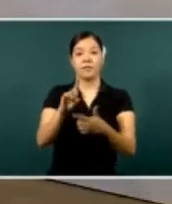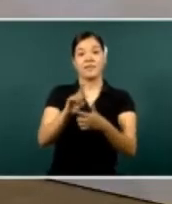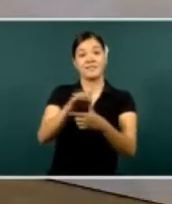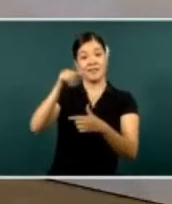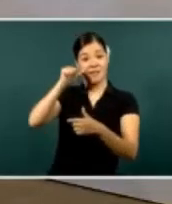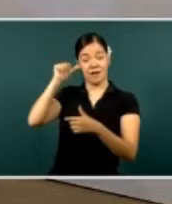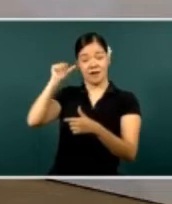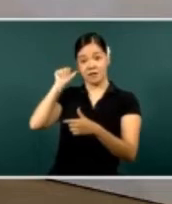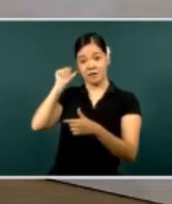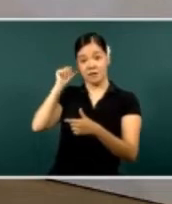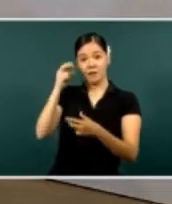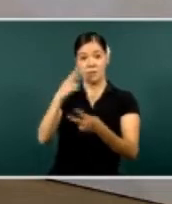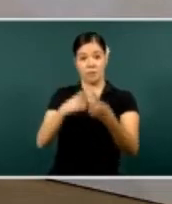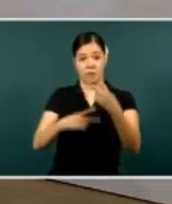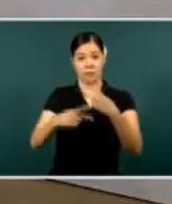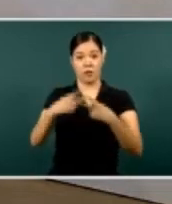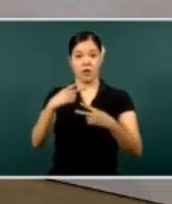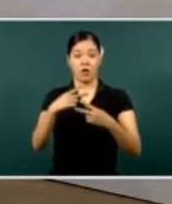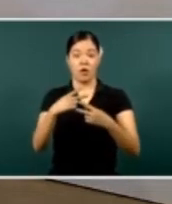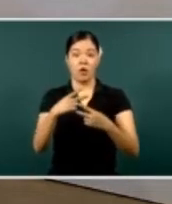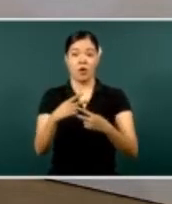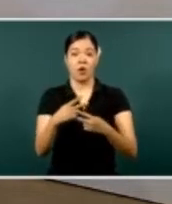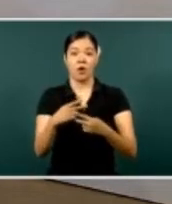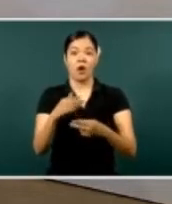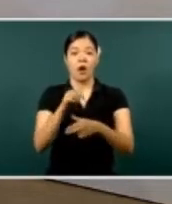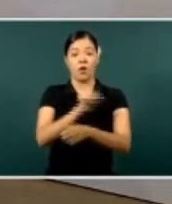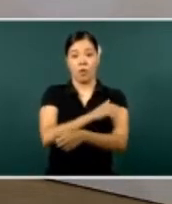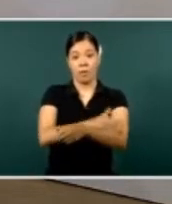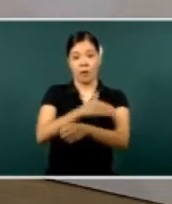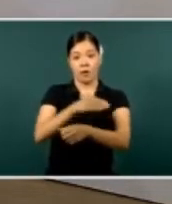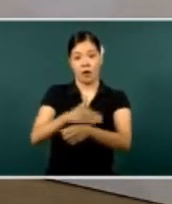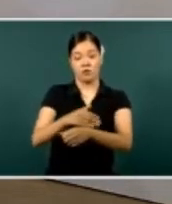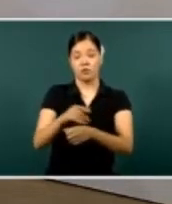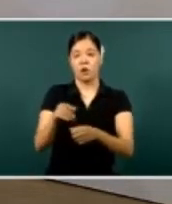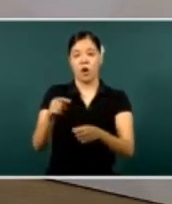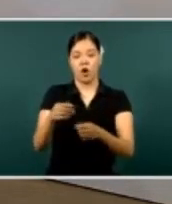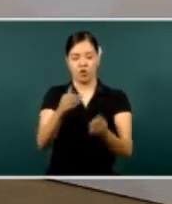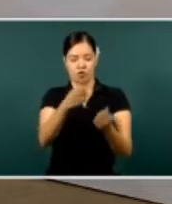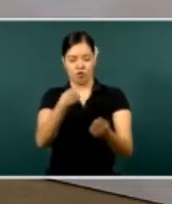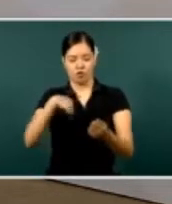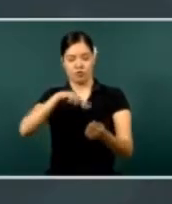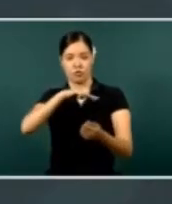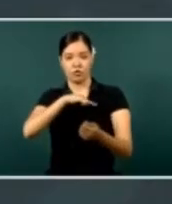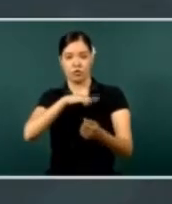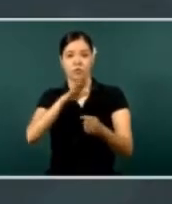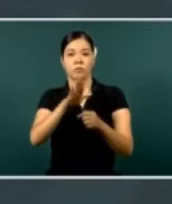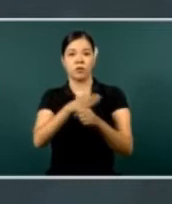as of yesterday, something – he was here with us yesterday.